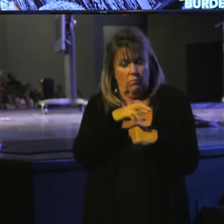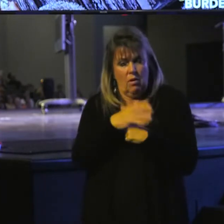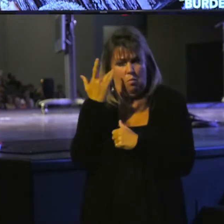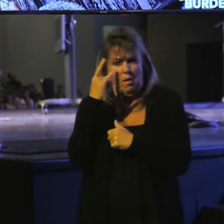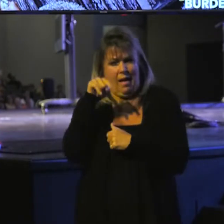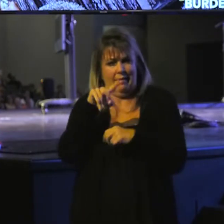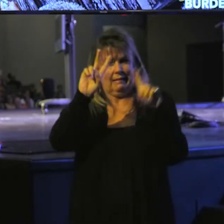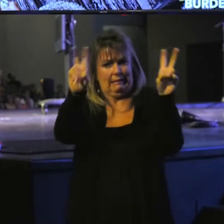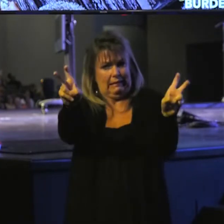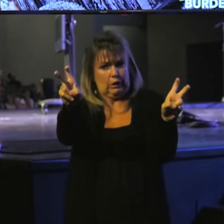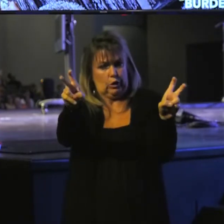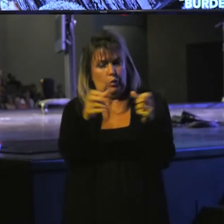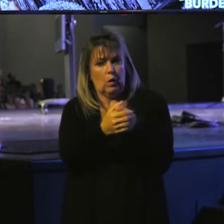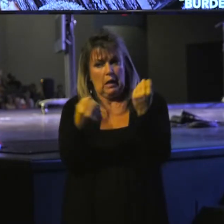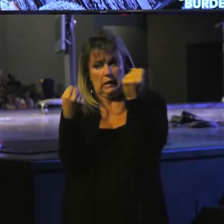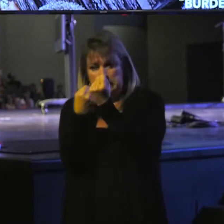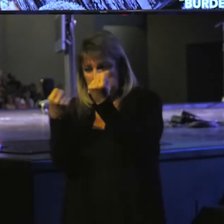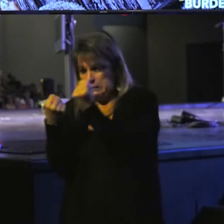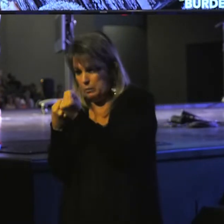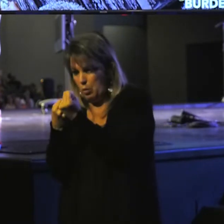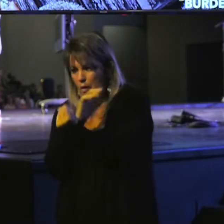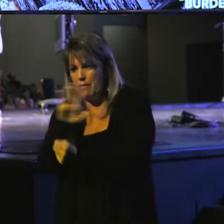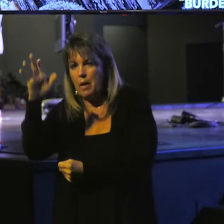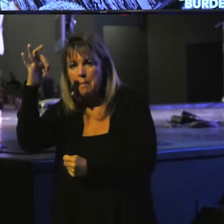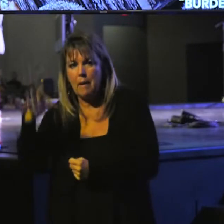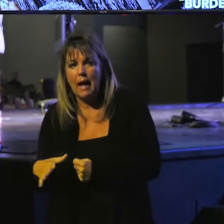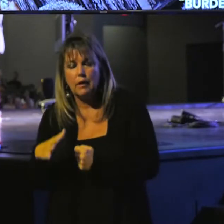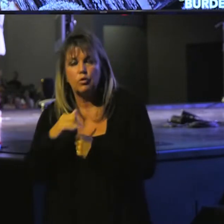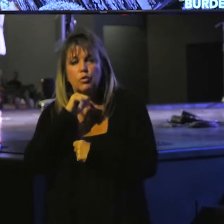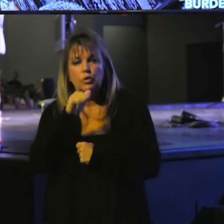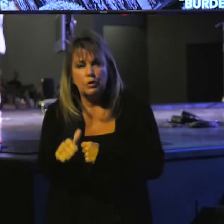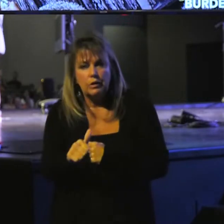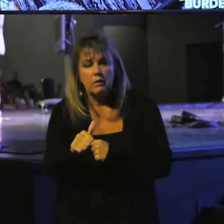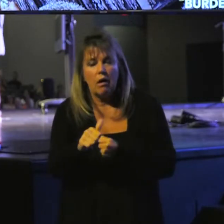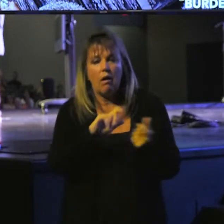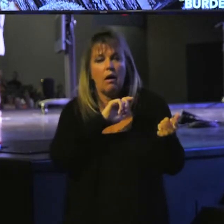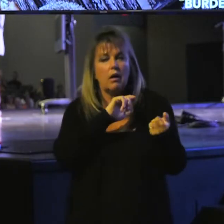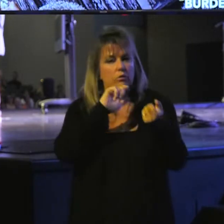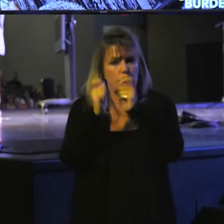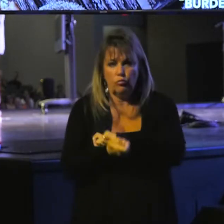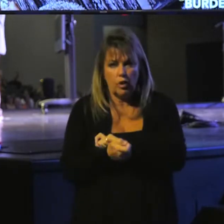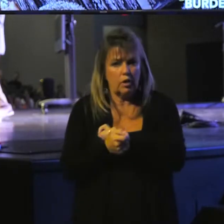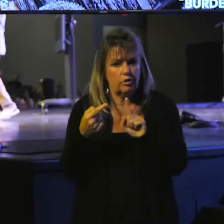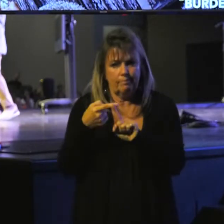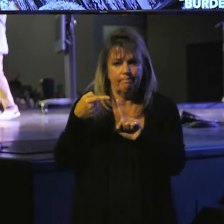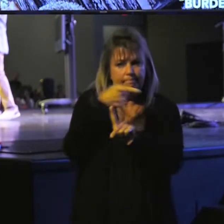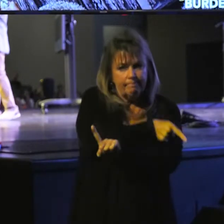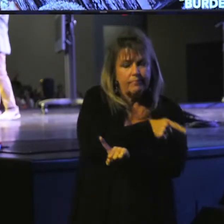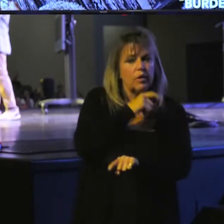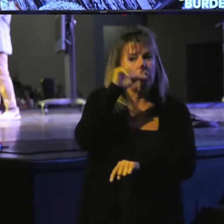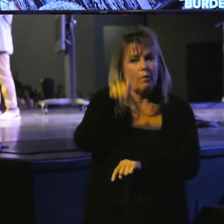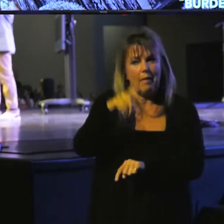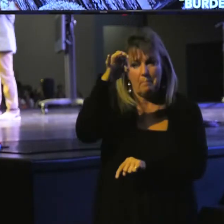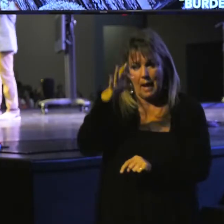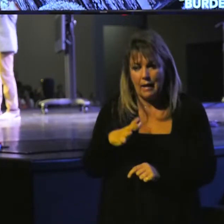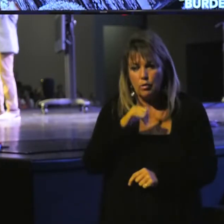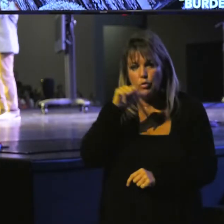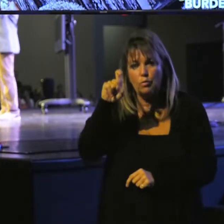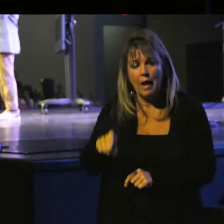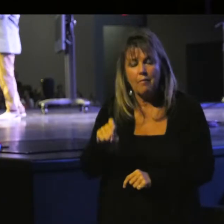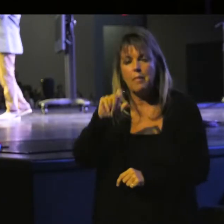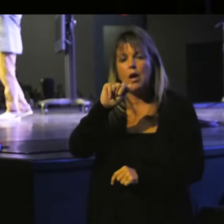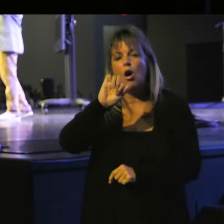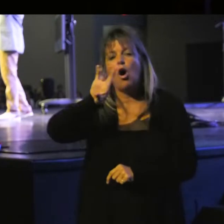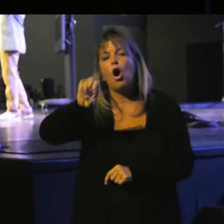this issue in support of their pastor not moving off of it. Now you don't have to be a pastor. don't have to be an